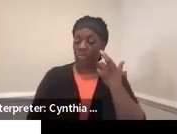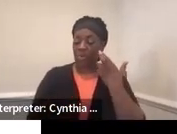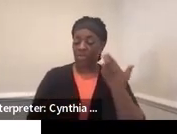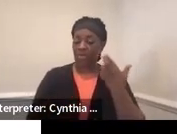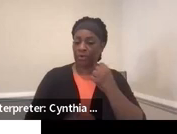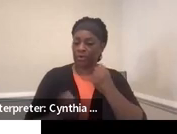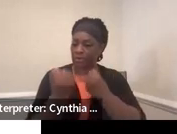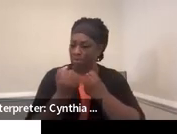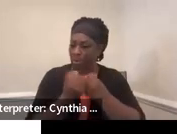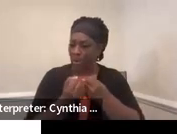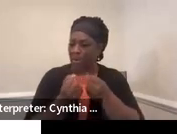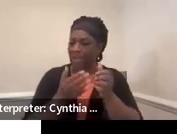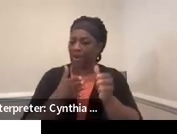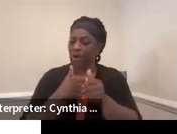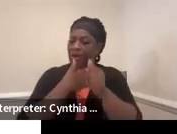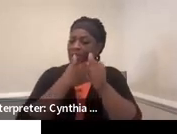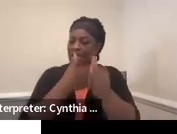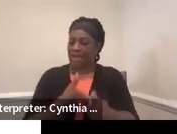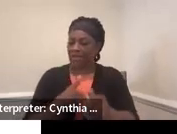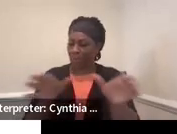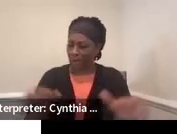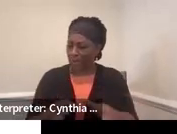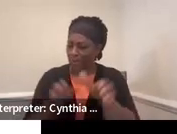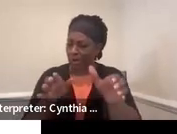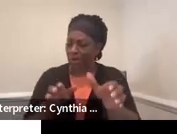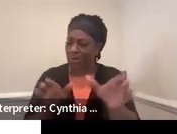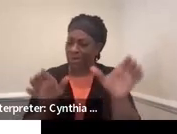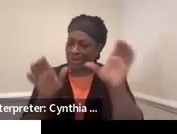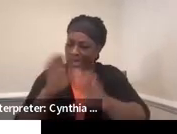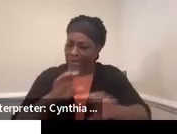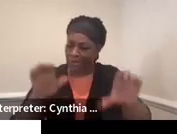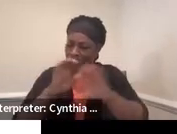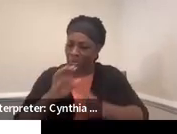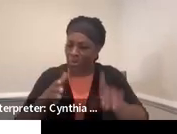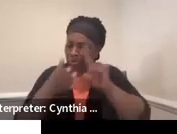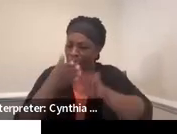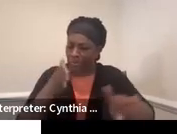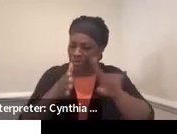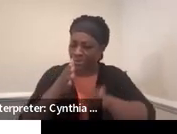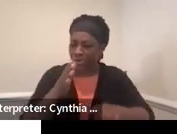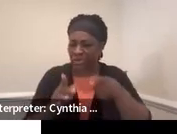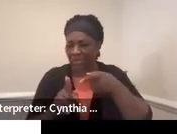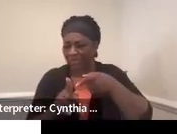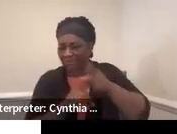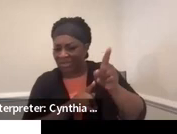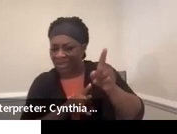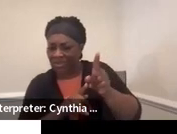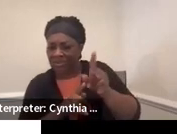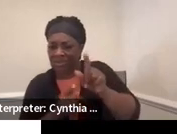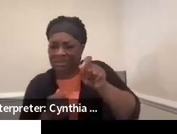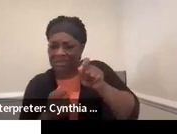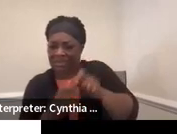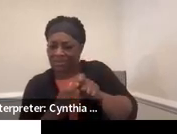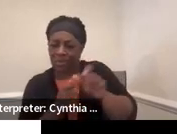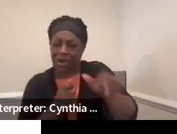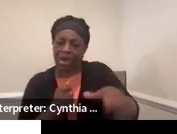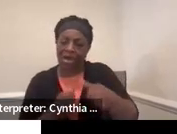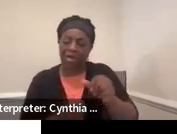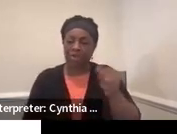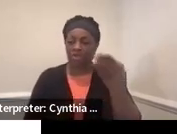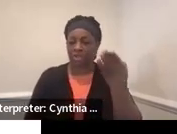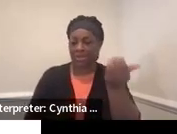So that's what we encourage you to do. Explore the field that the child is interested in. What other jobs,